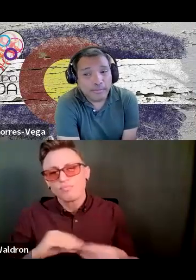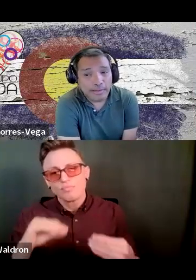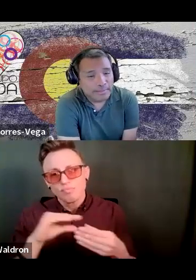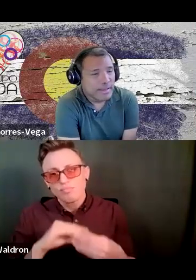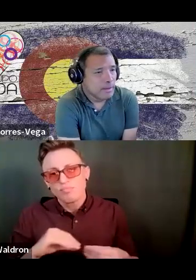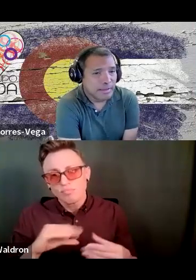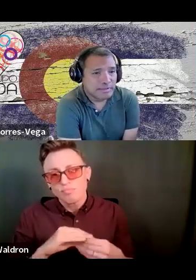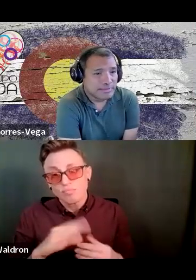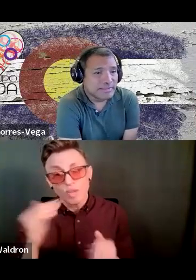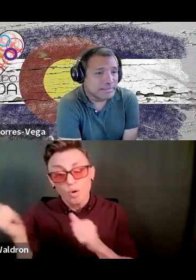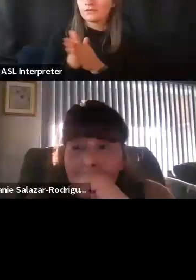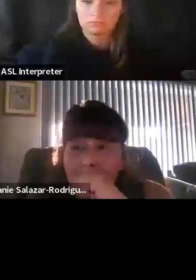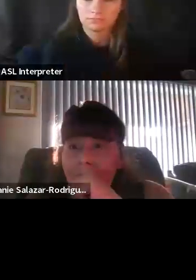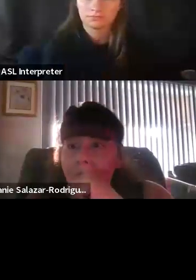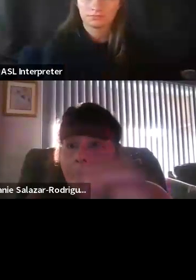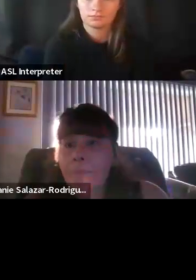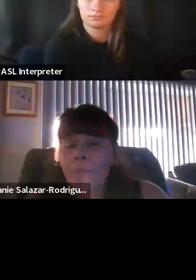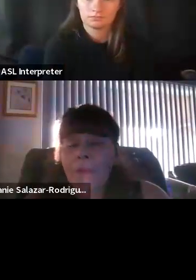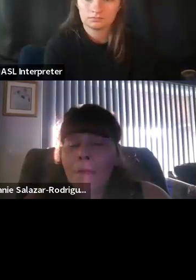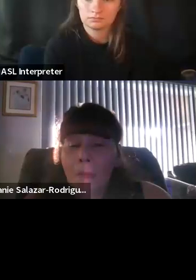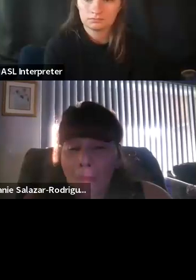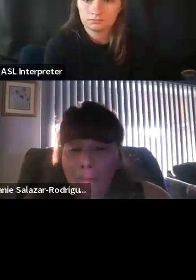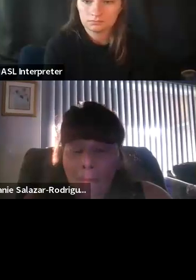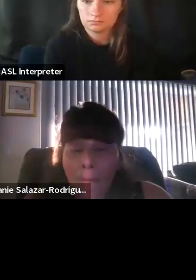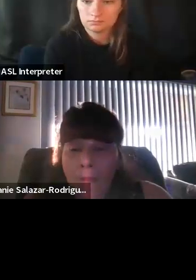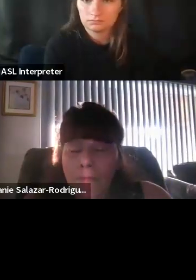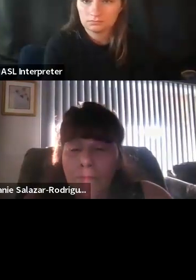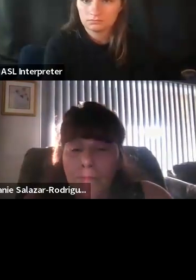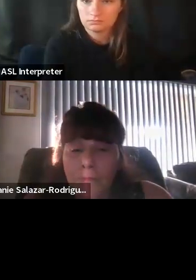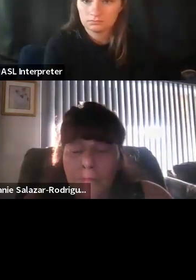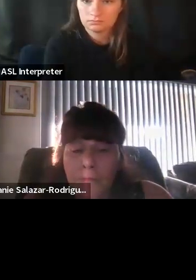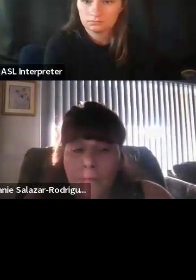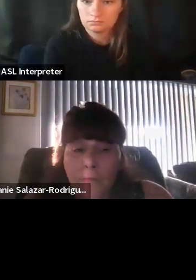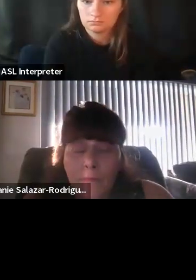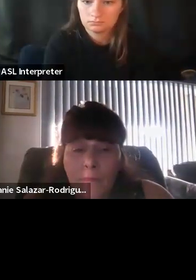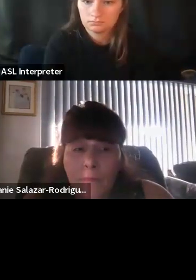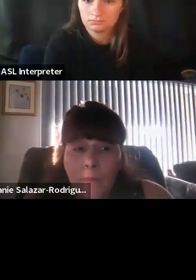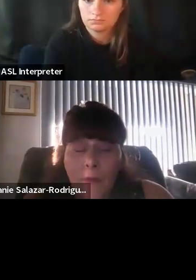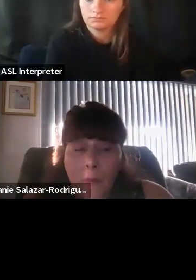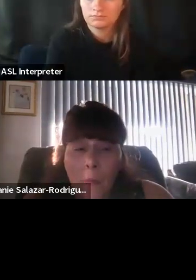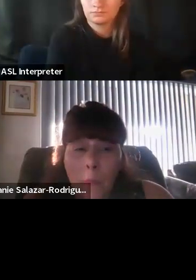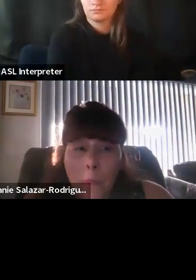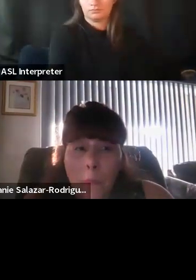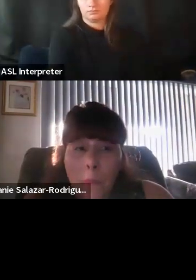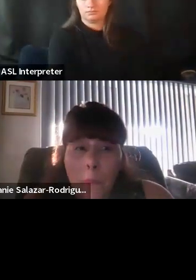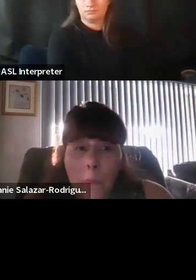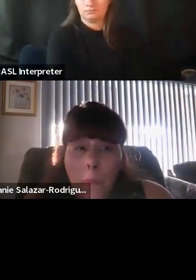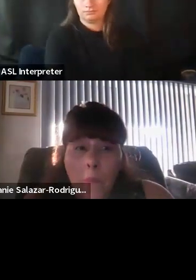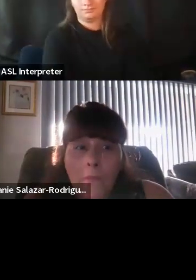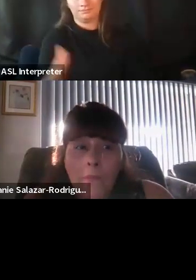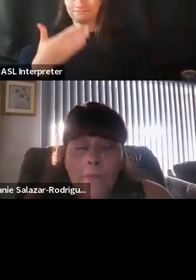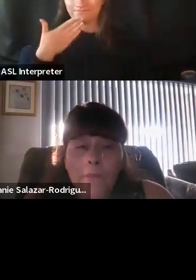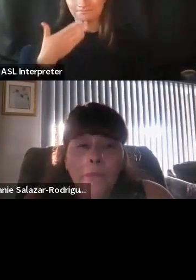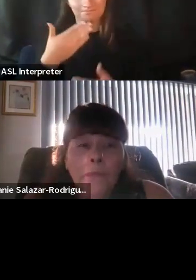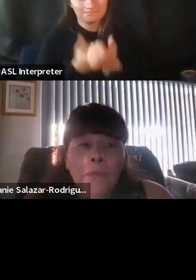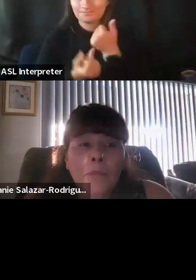everyone because this is, this has been not just inspirational, but real. This